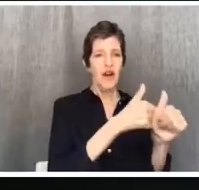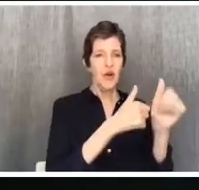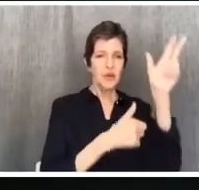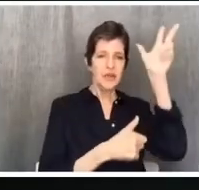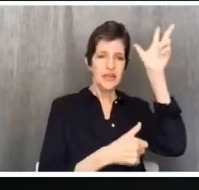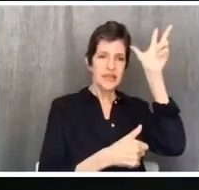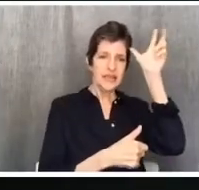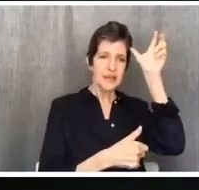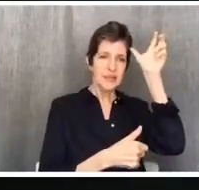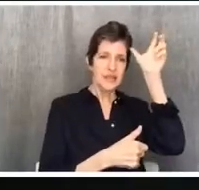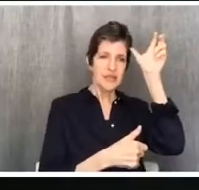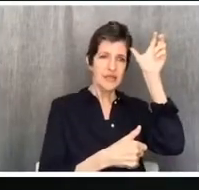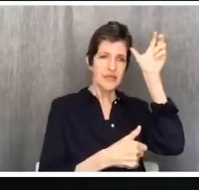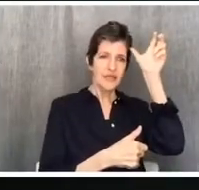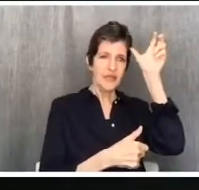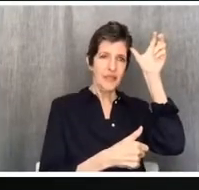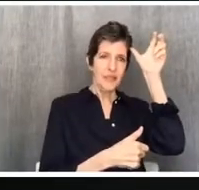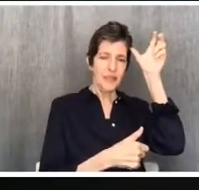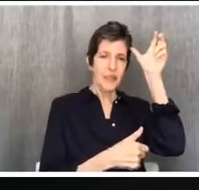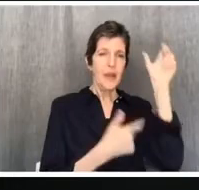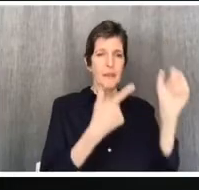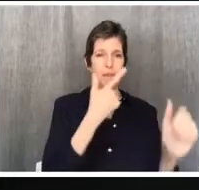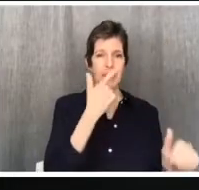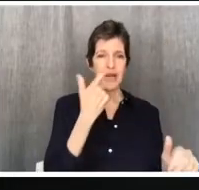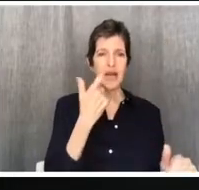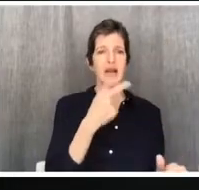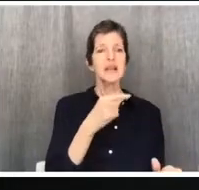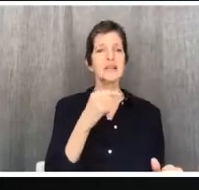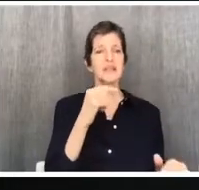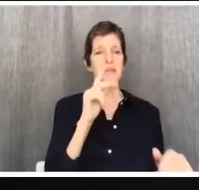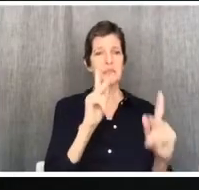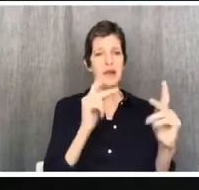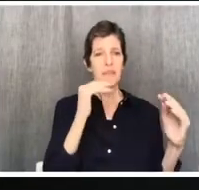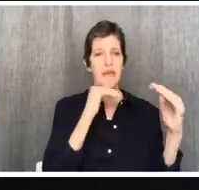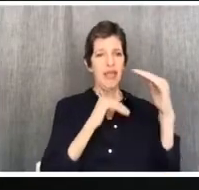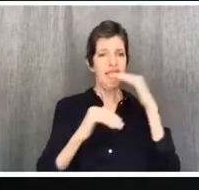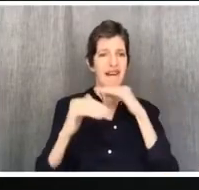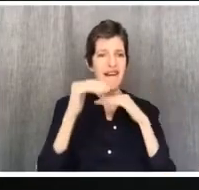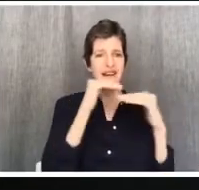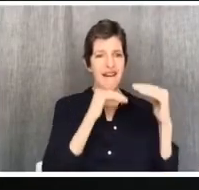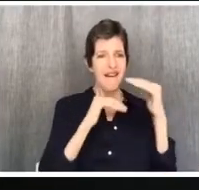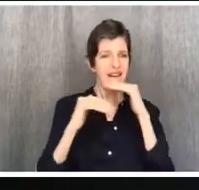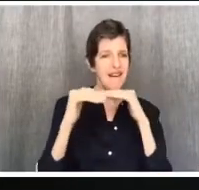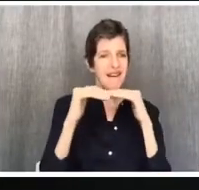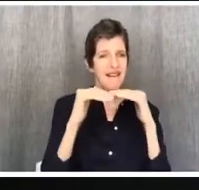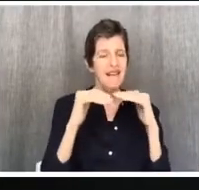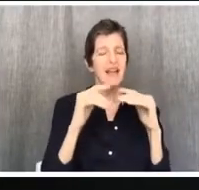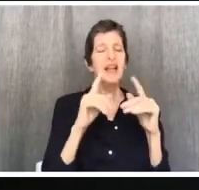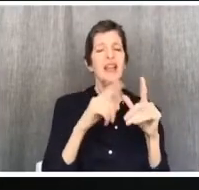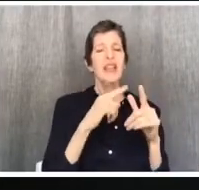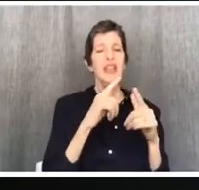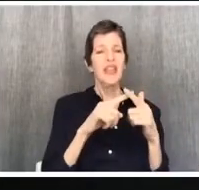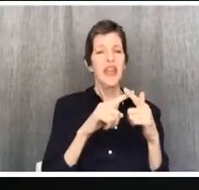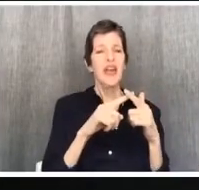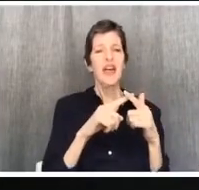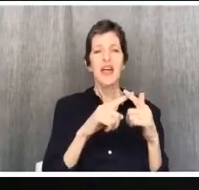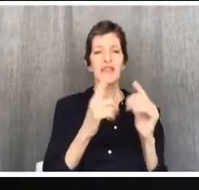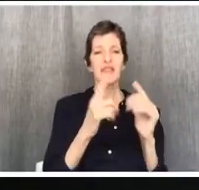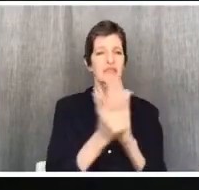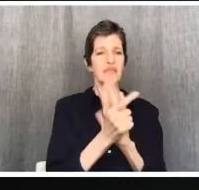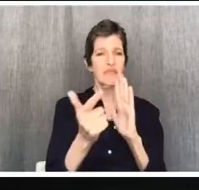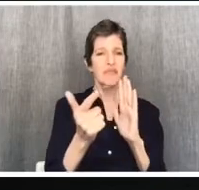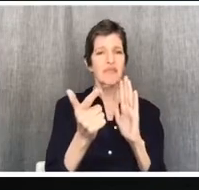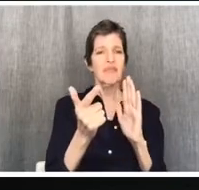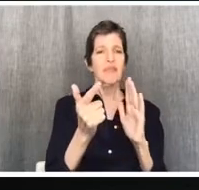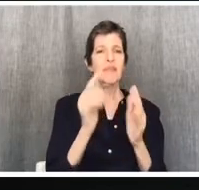Through the insincerity of liars, those consciences are seared, whose consciences are seared, who forbid marriage and require abstinence